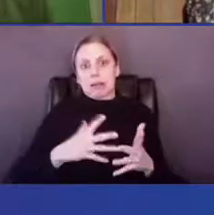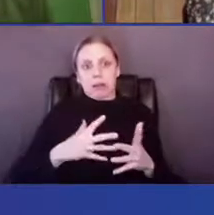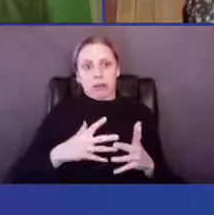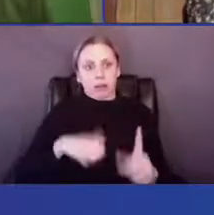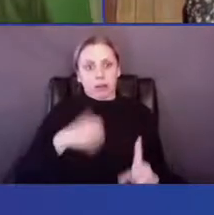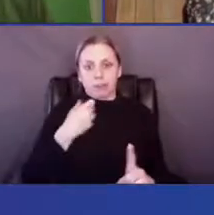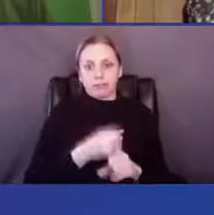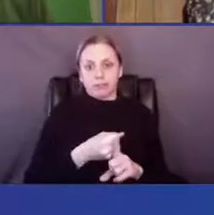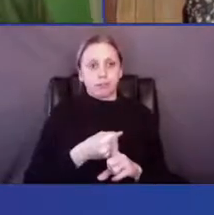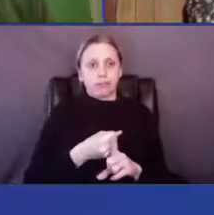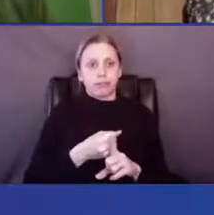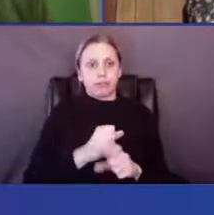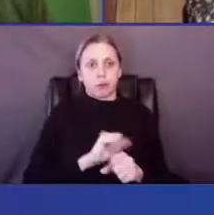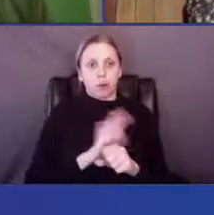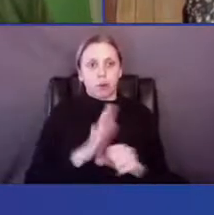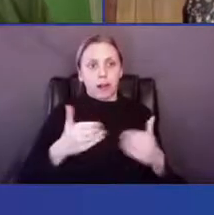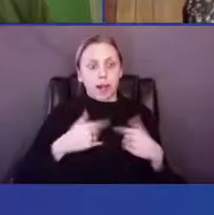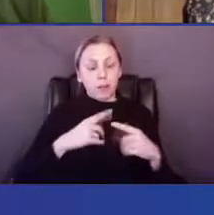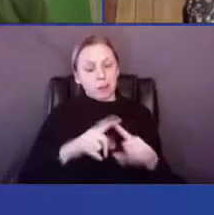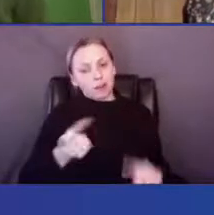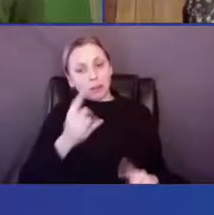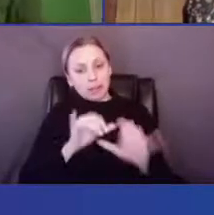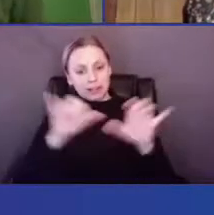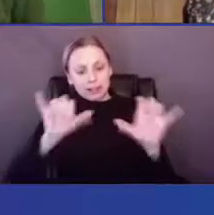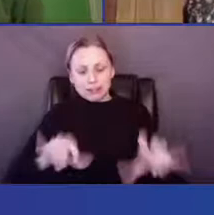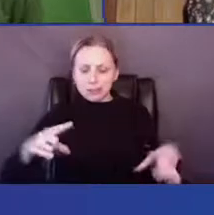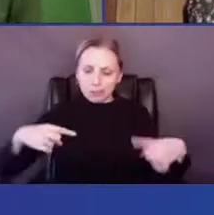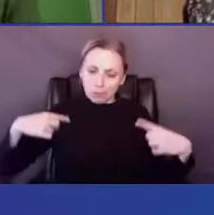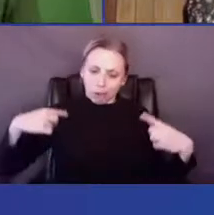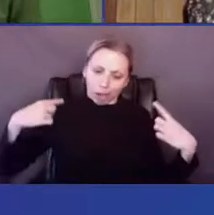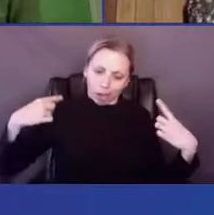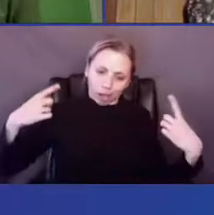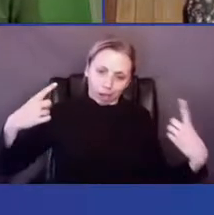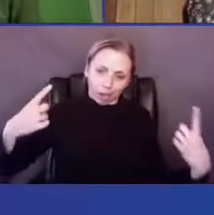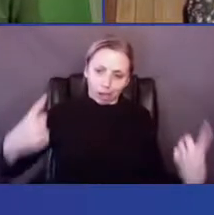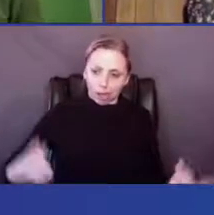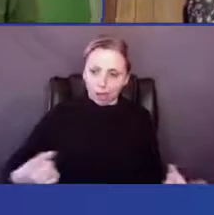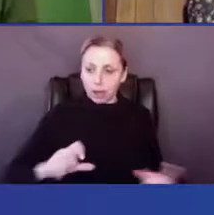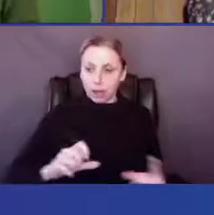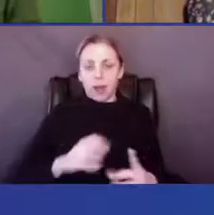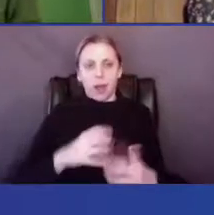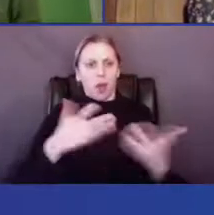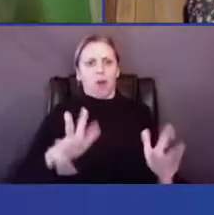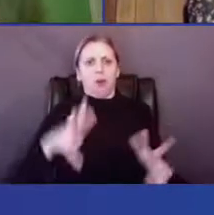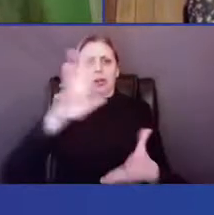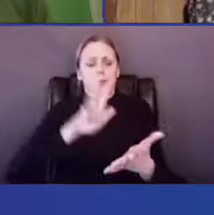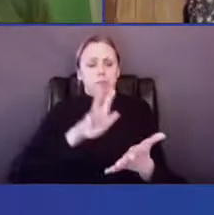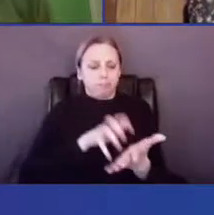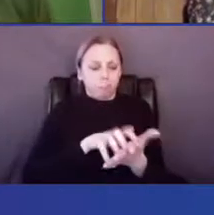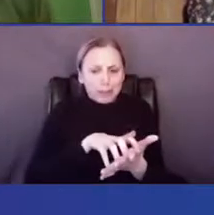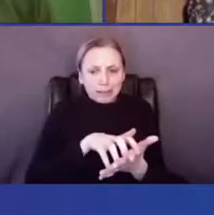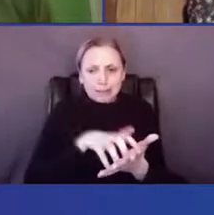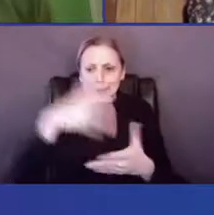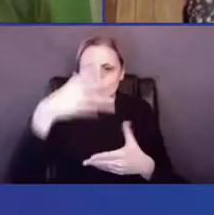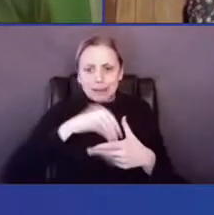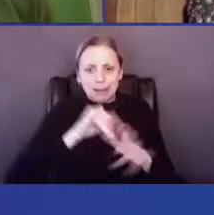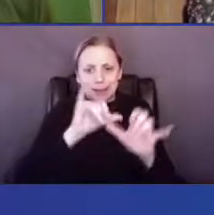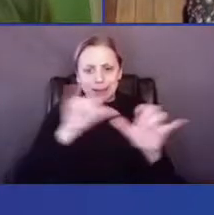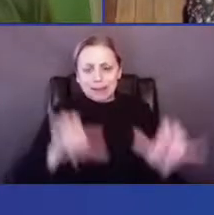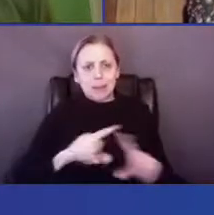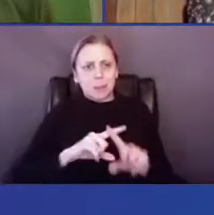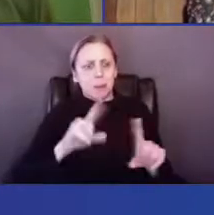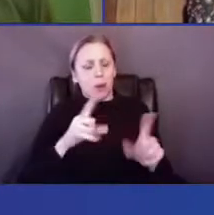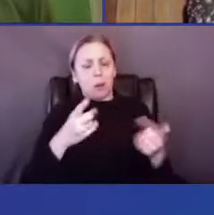COVID has had on us, but those systems have been there and the weaknesses in those systems have been there. They just kind of shift